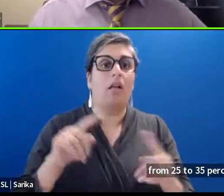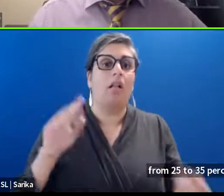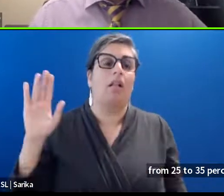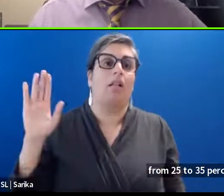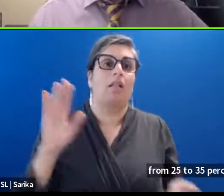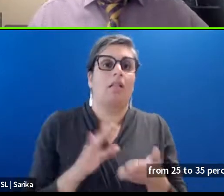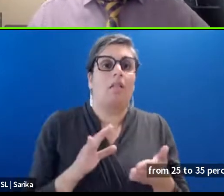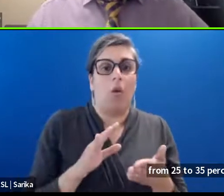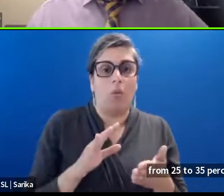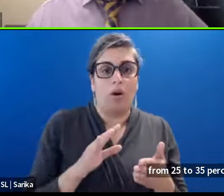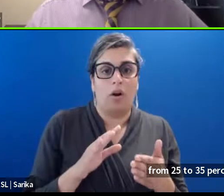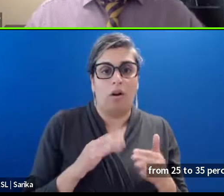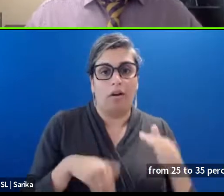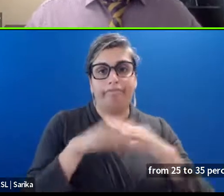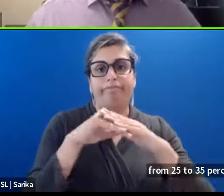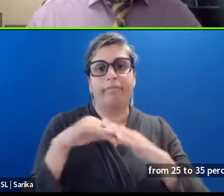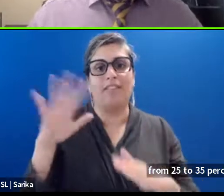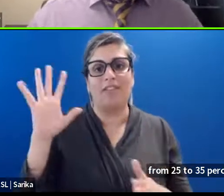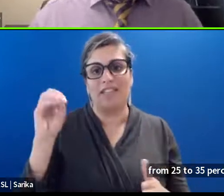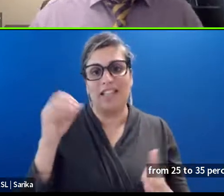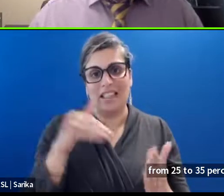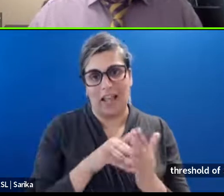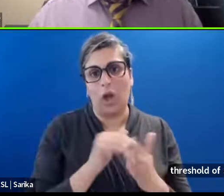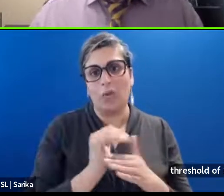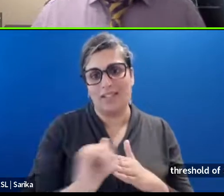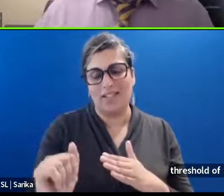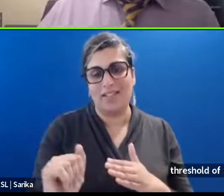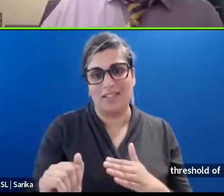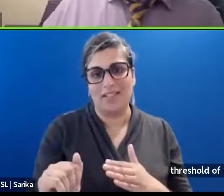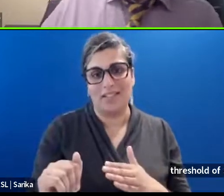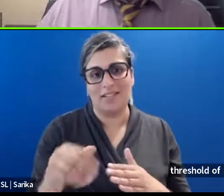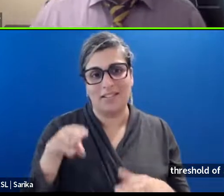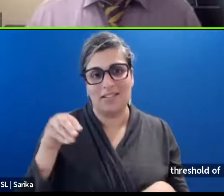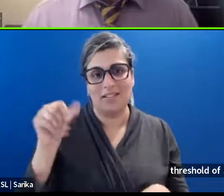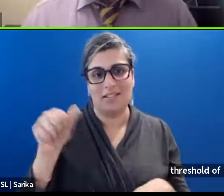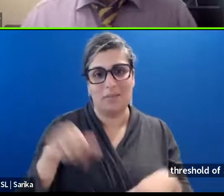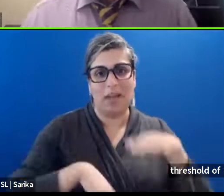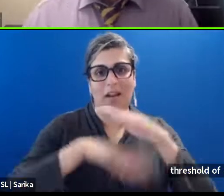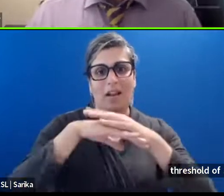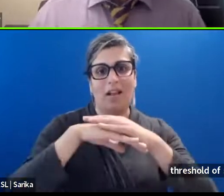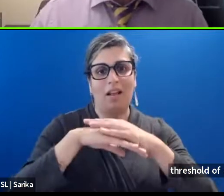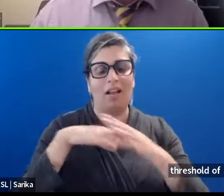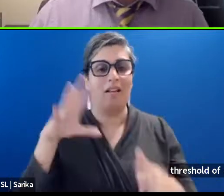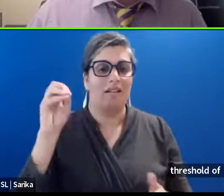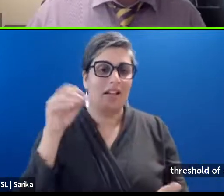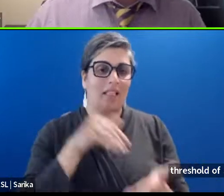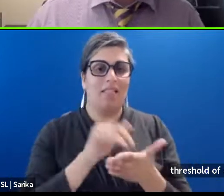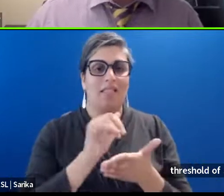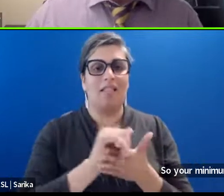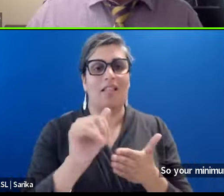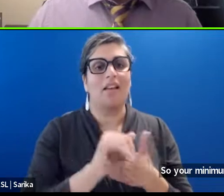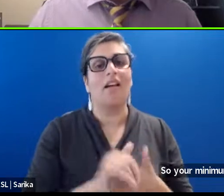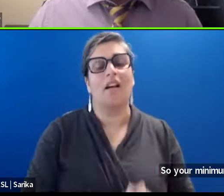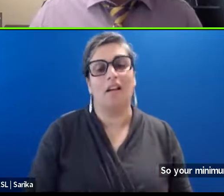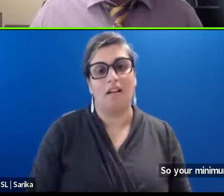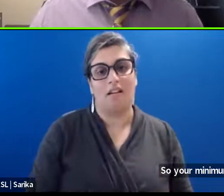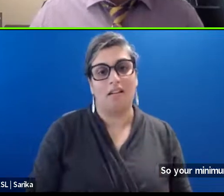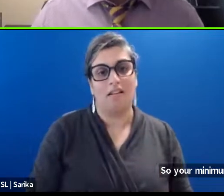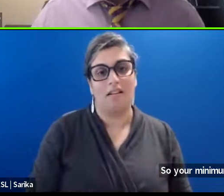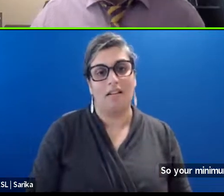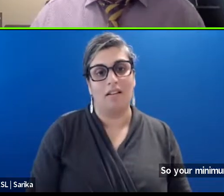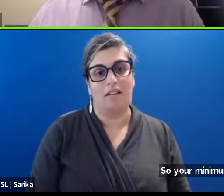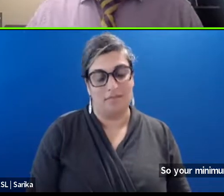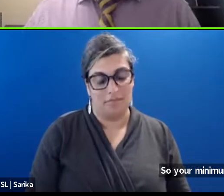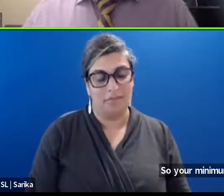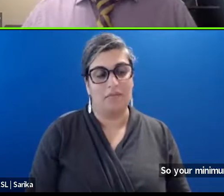50,000. So your minimum. Your minimum. Spend threshold. On productions. Based on a Louisiana screenplay. Is 50